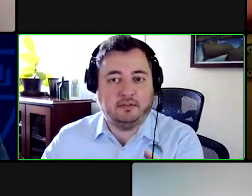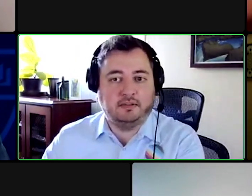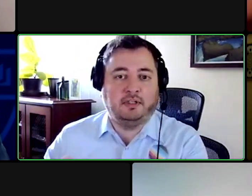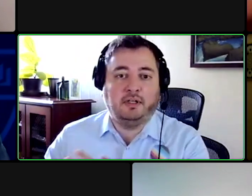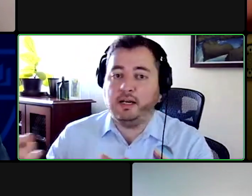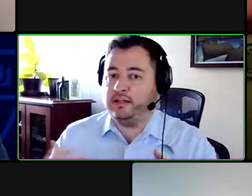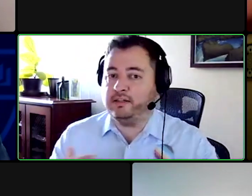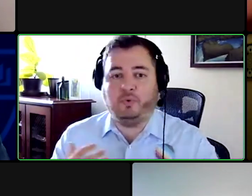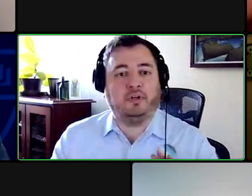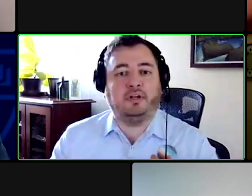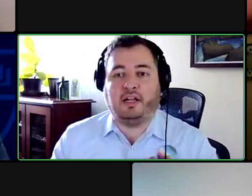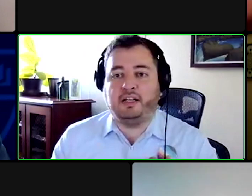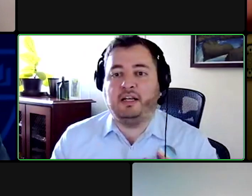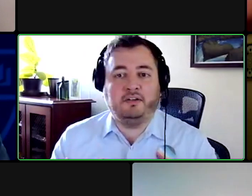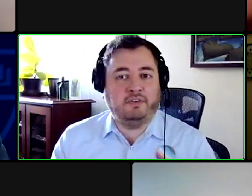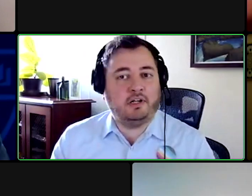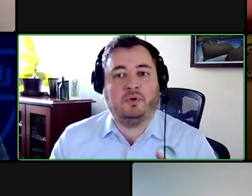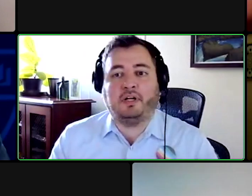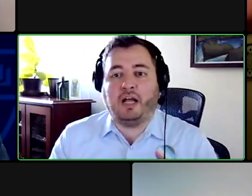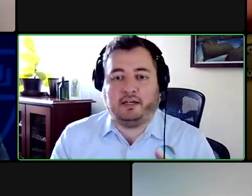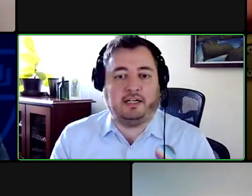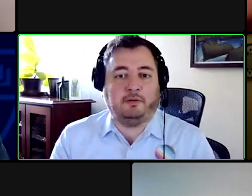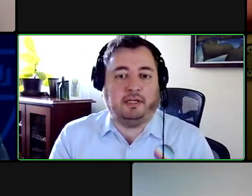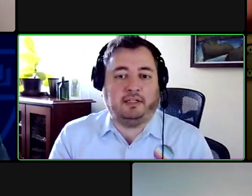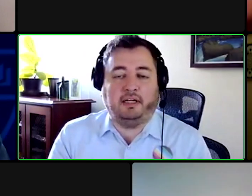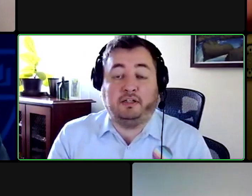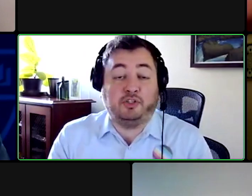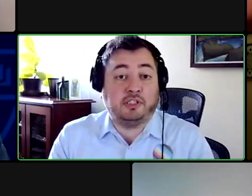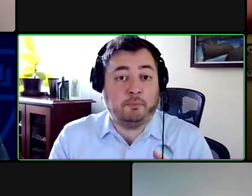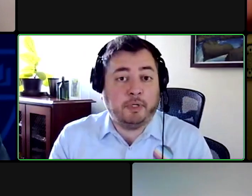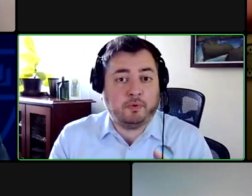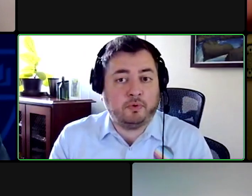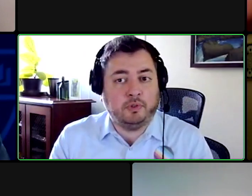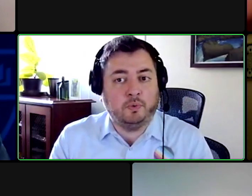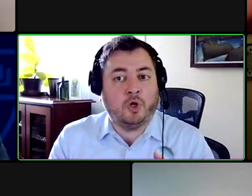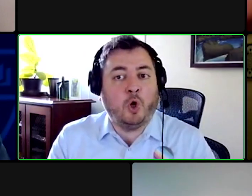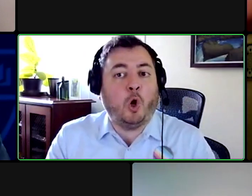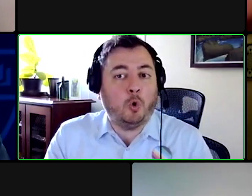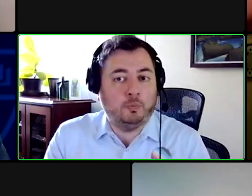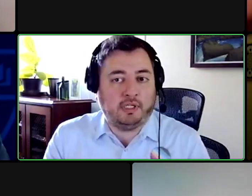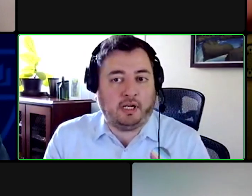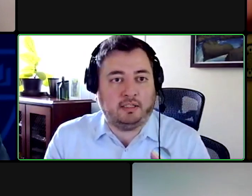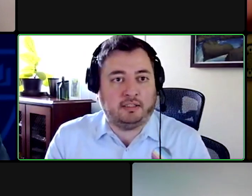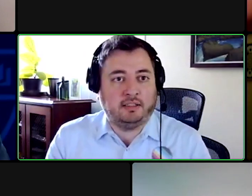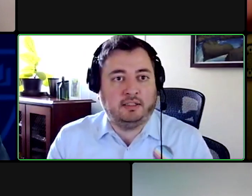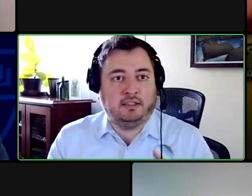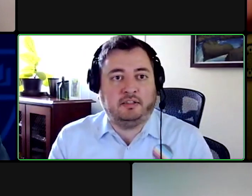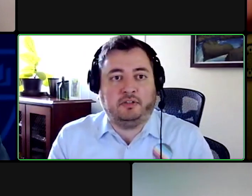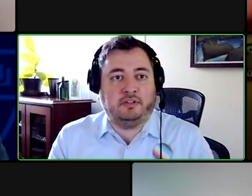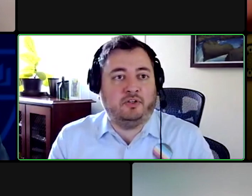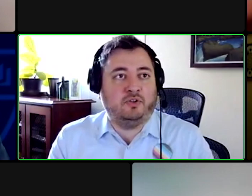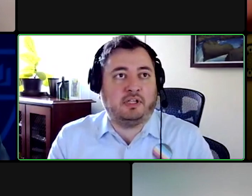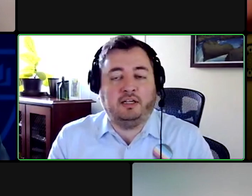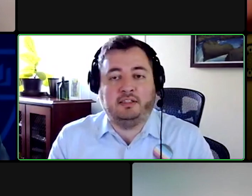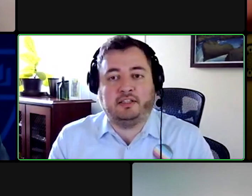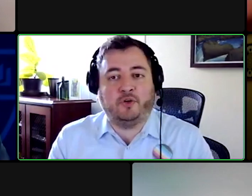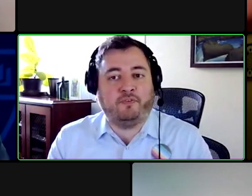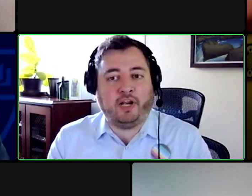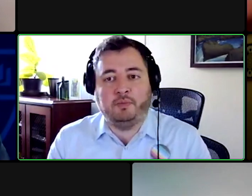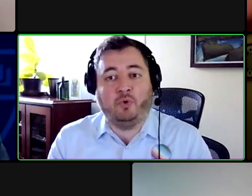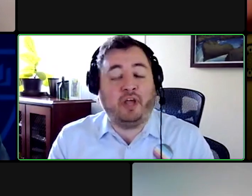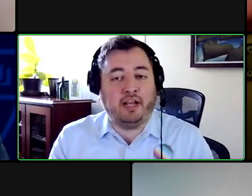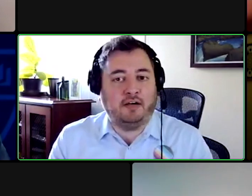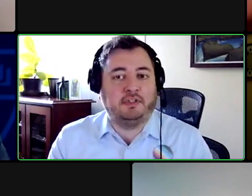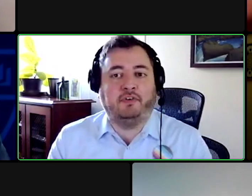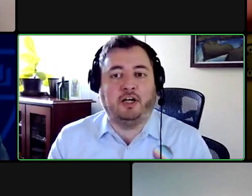asl and bringing an individual context-based thing and there's some people who use home signs that there are signs that